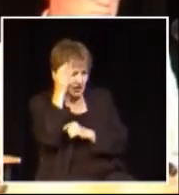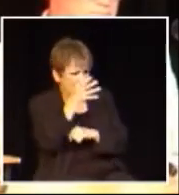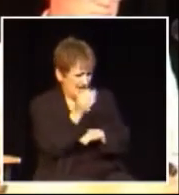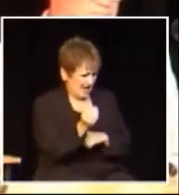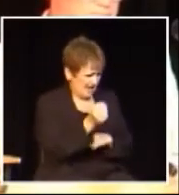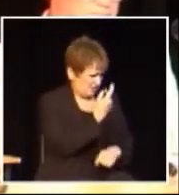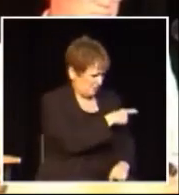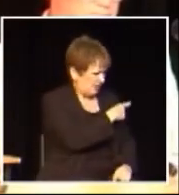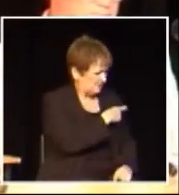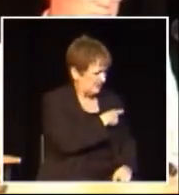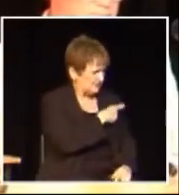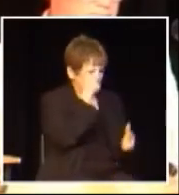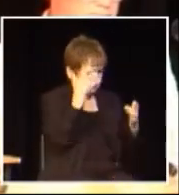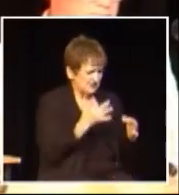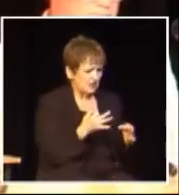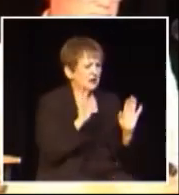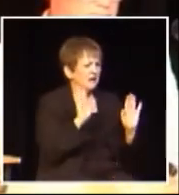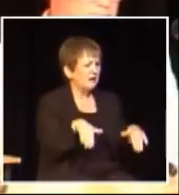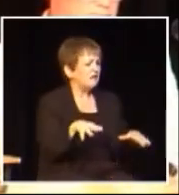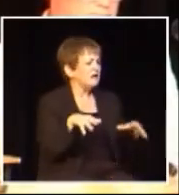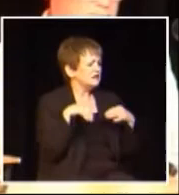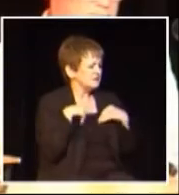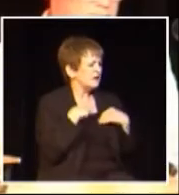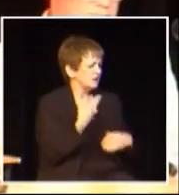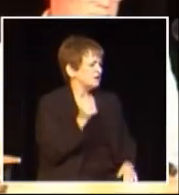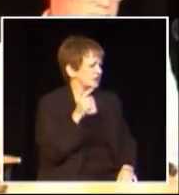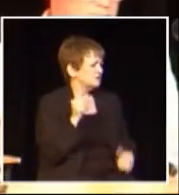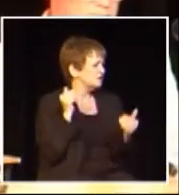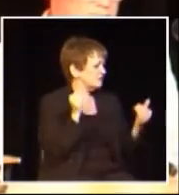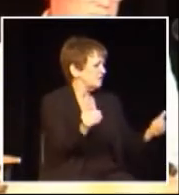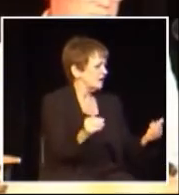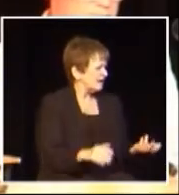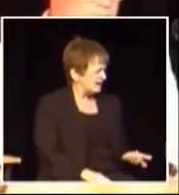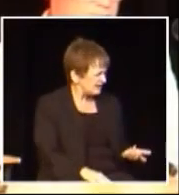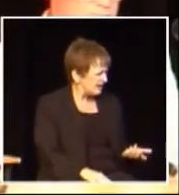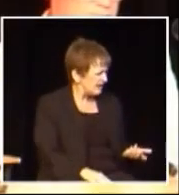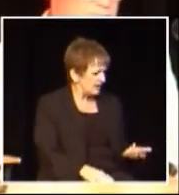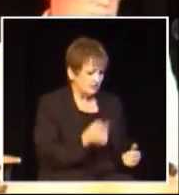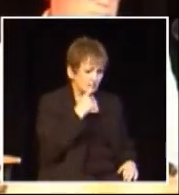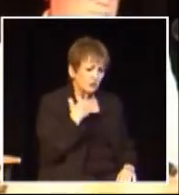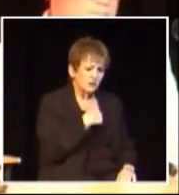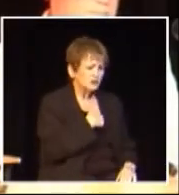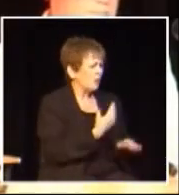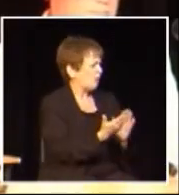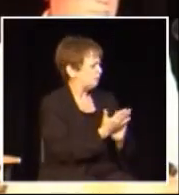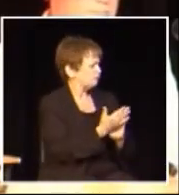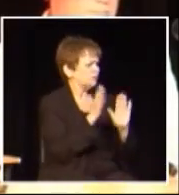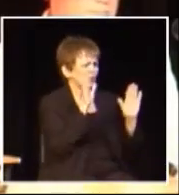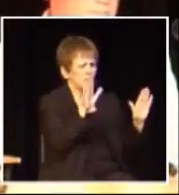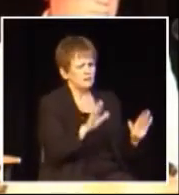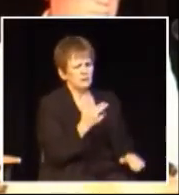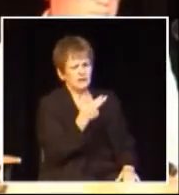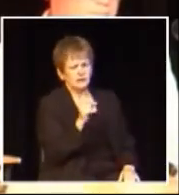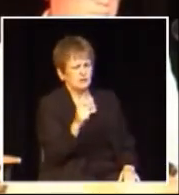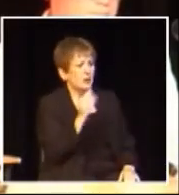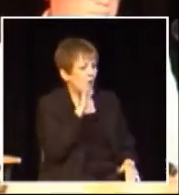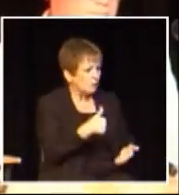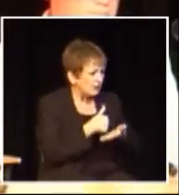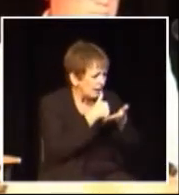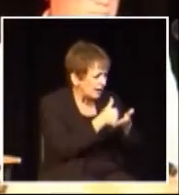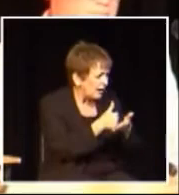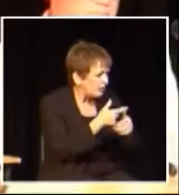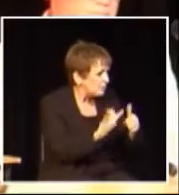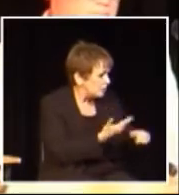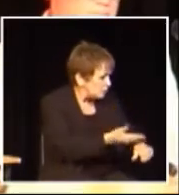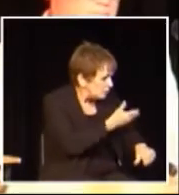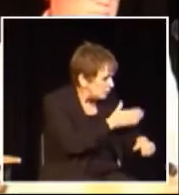BC for BC to adopt the HST. And we were told of course the HST was a great thing